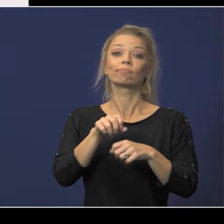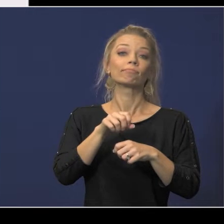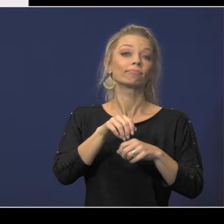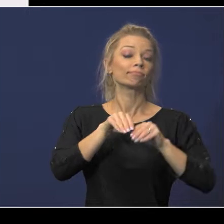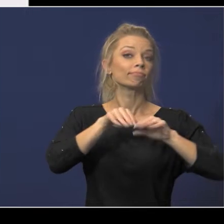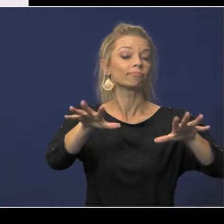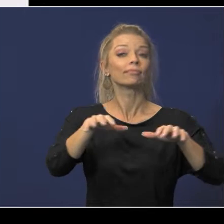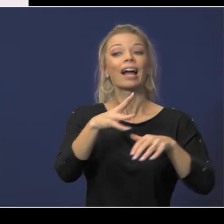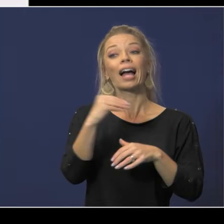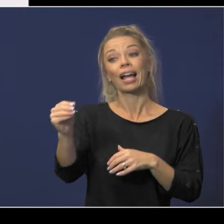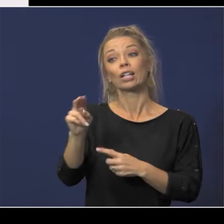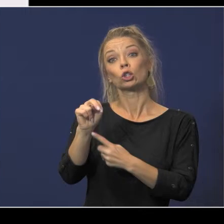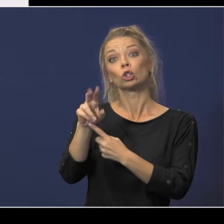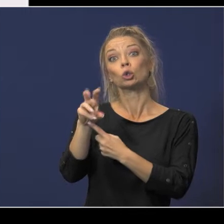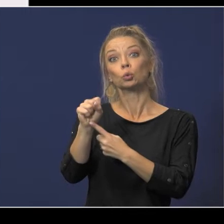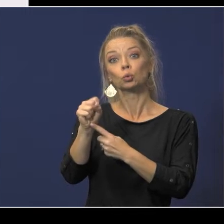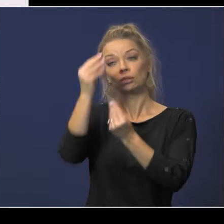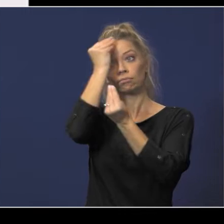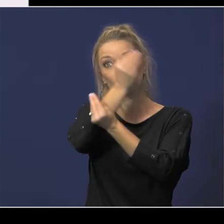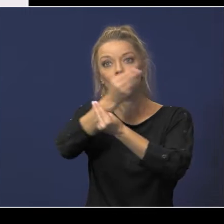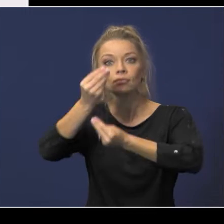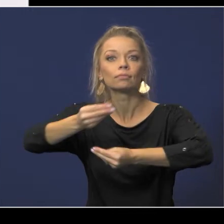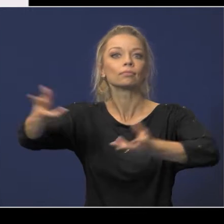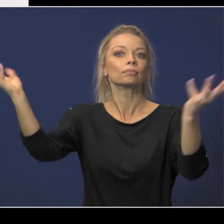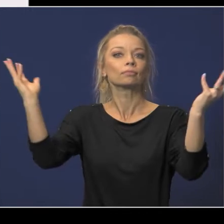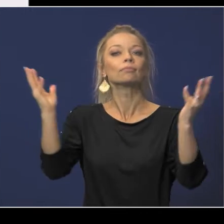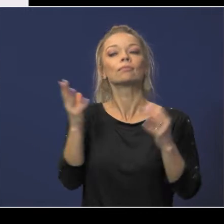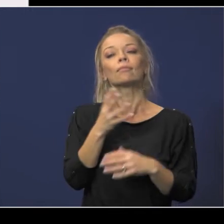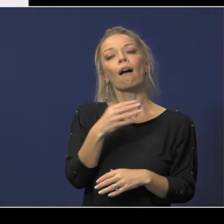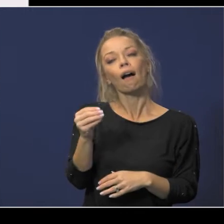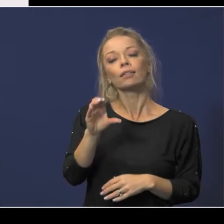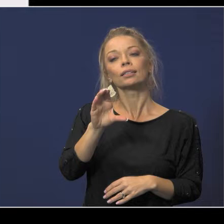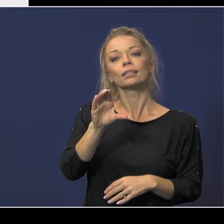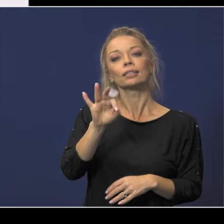input via www.cfisd.net